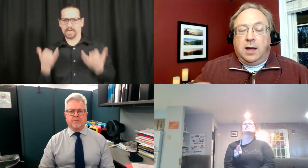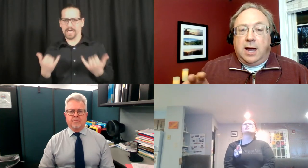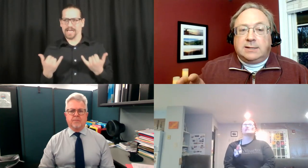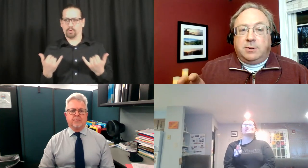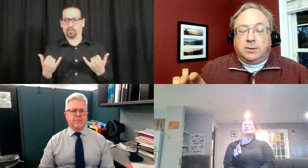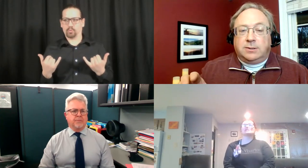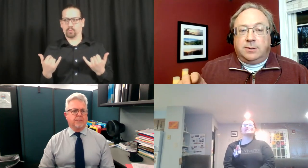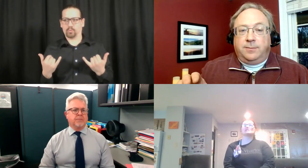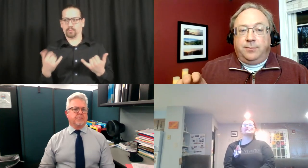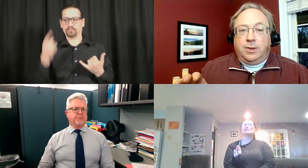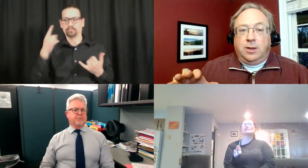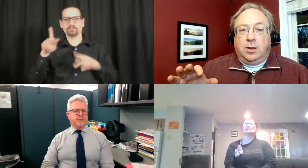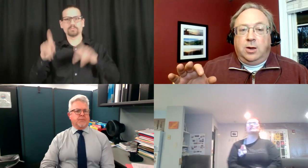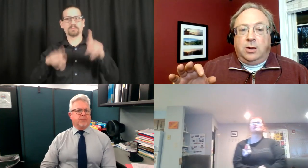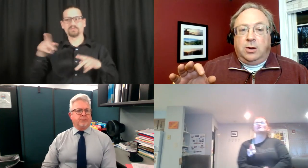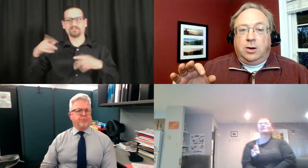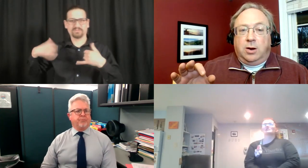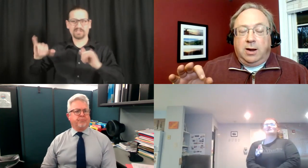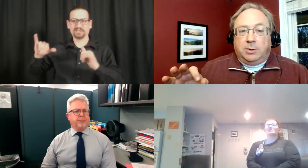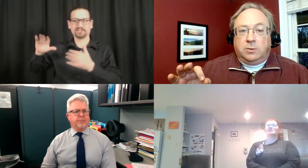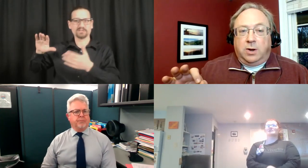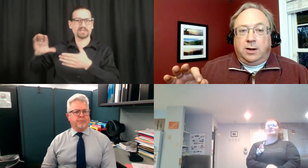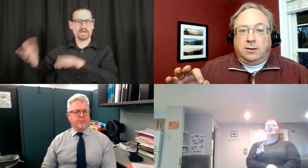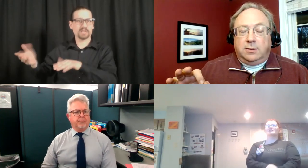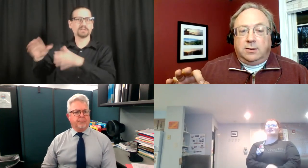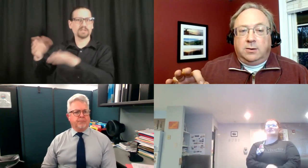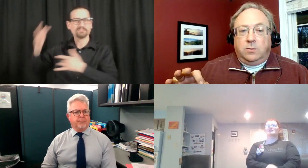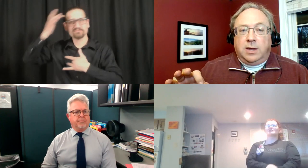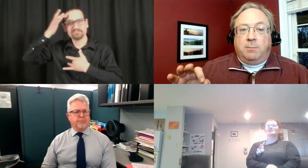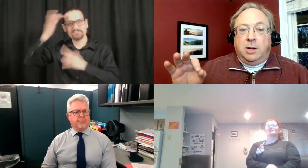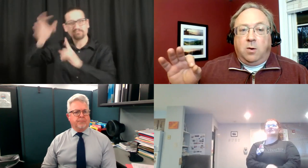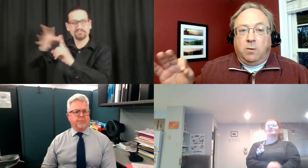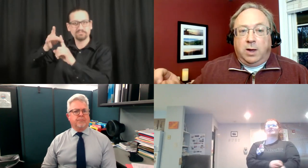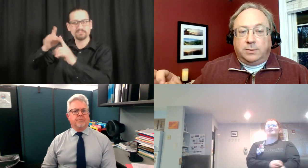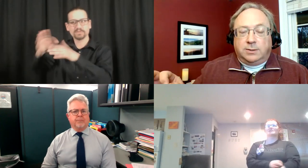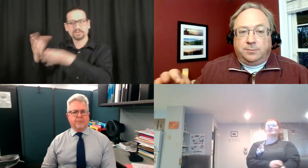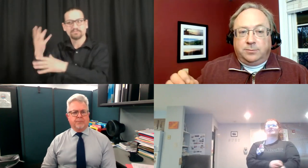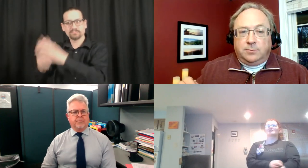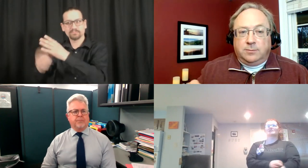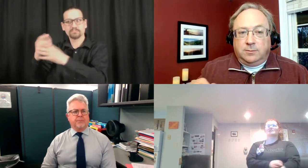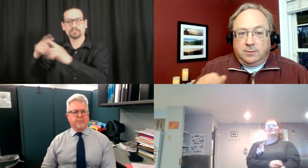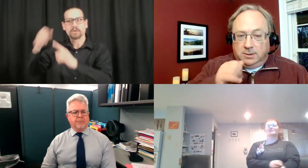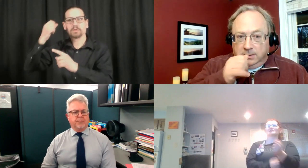And the hospitals are able to run without being overwhelmed.